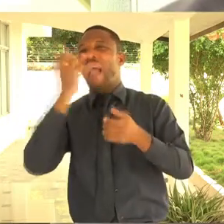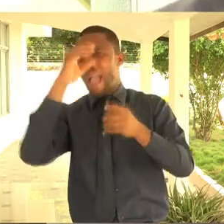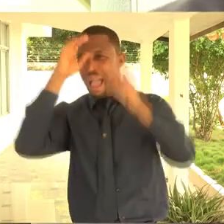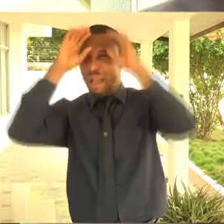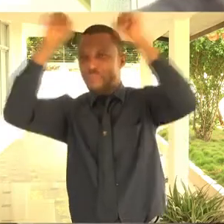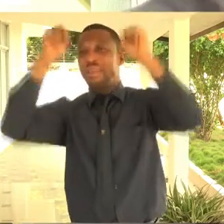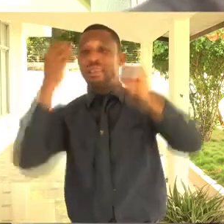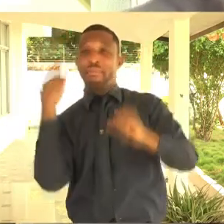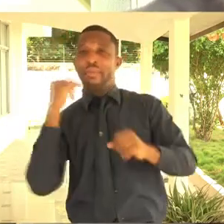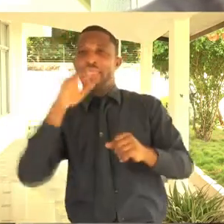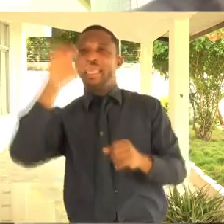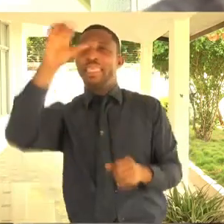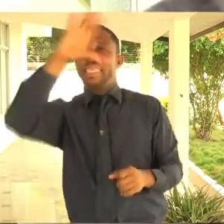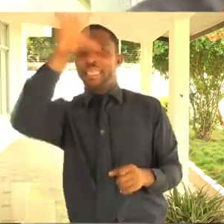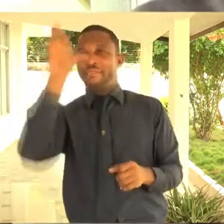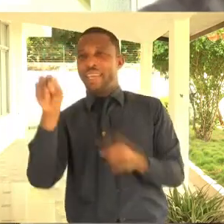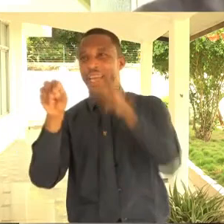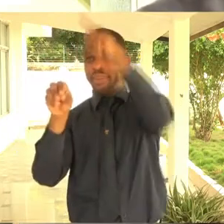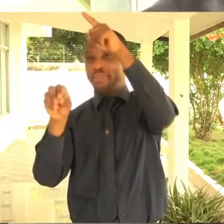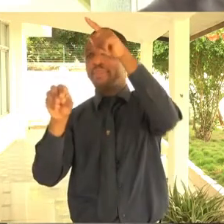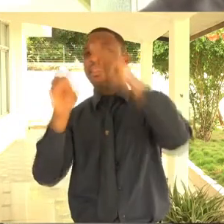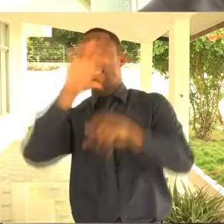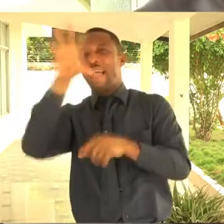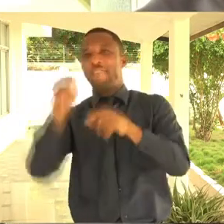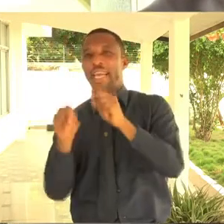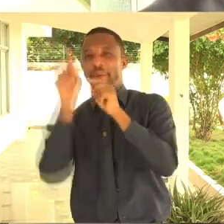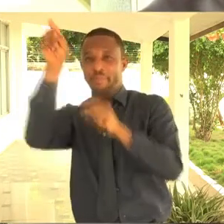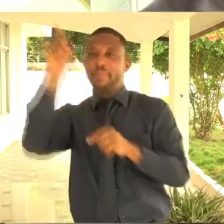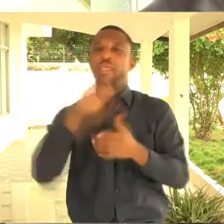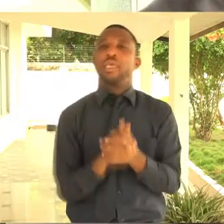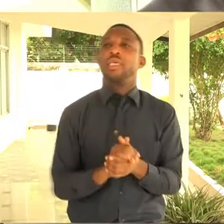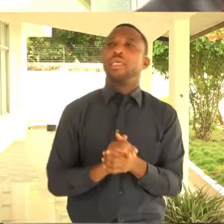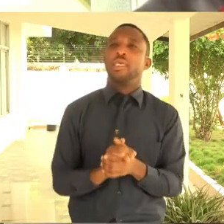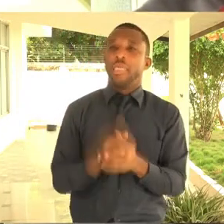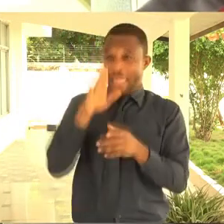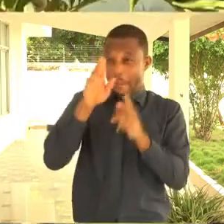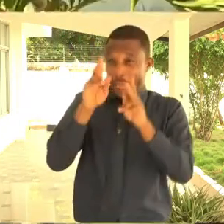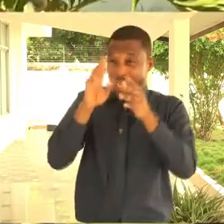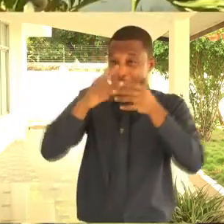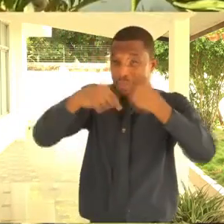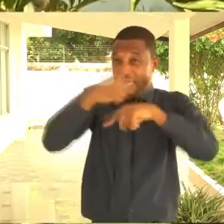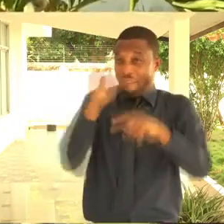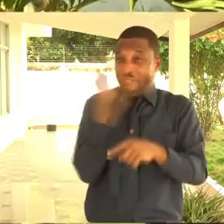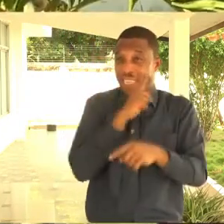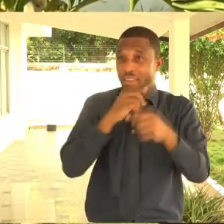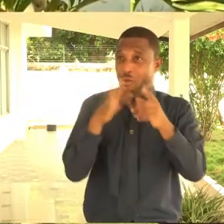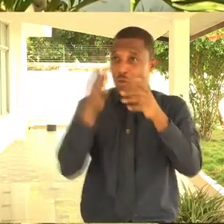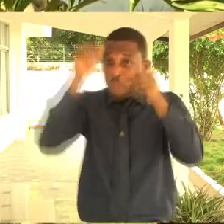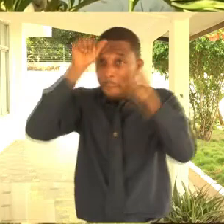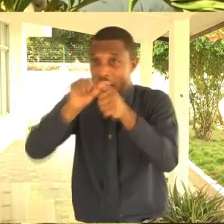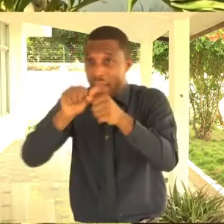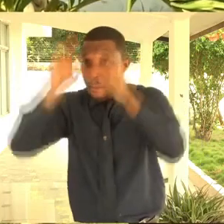linked to his job. But, you know, he had serious health issues. That you shouldn't go